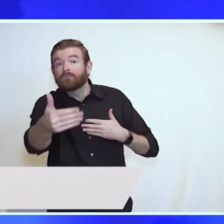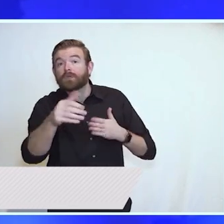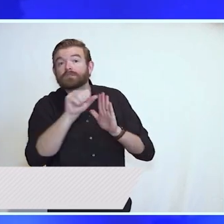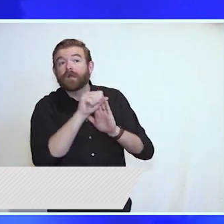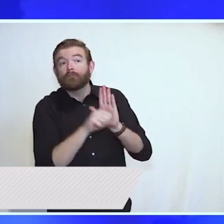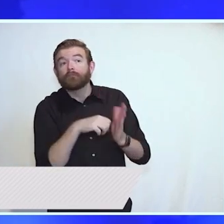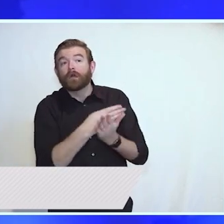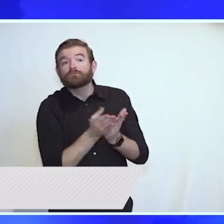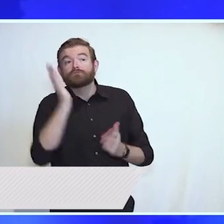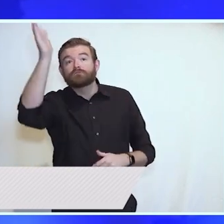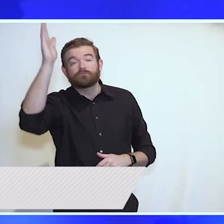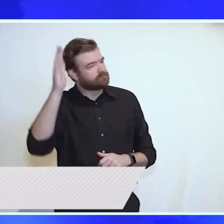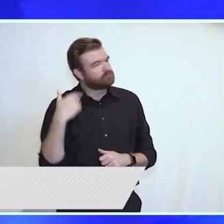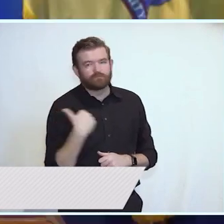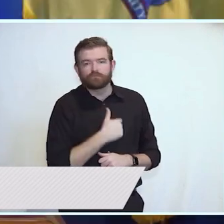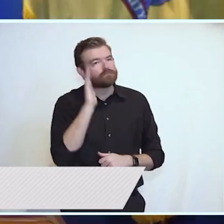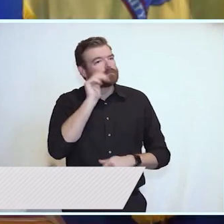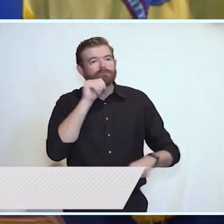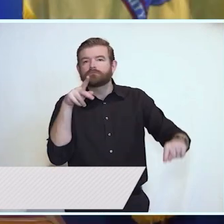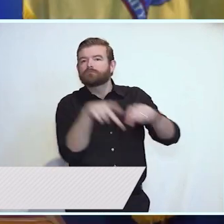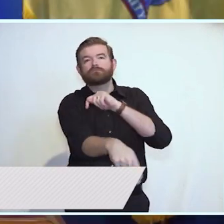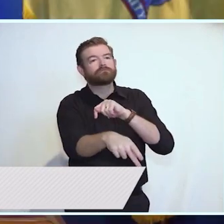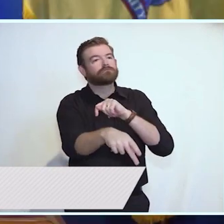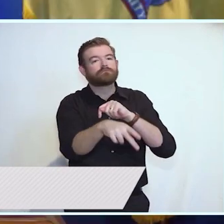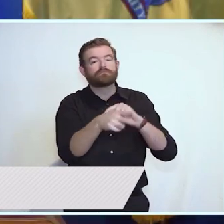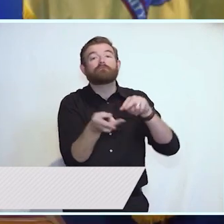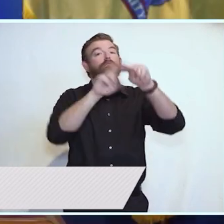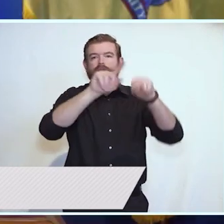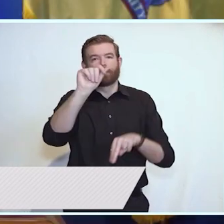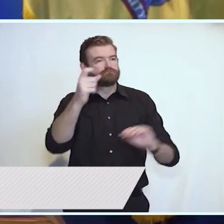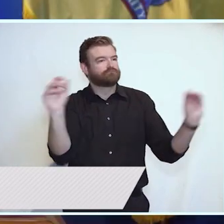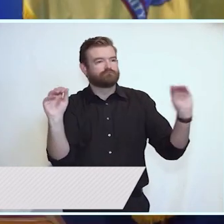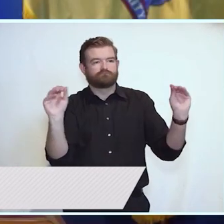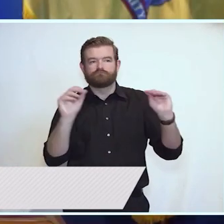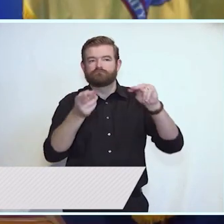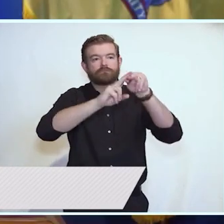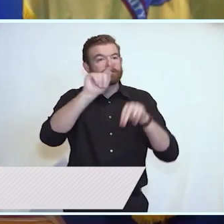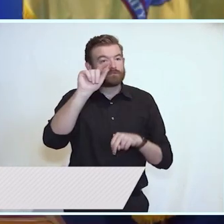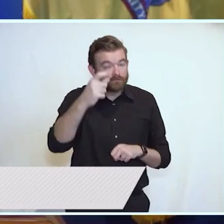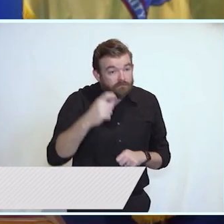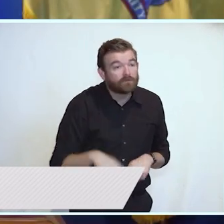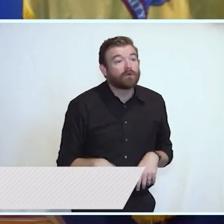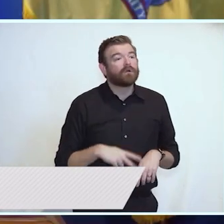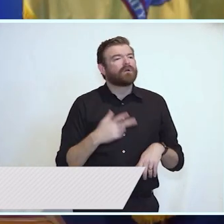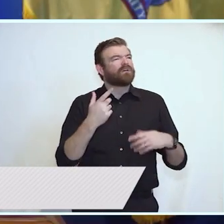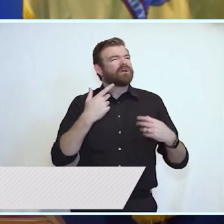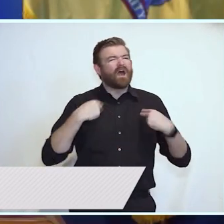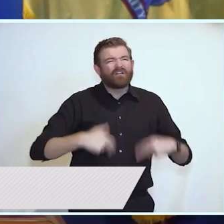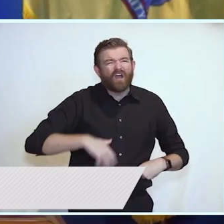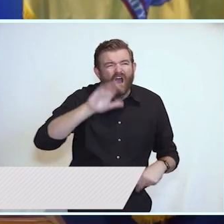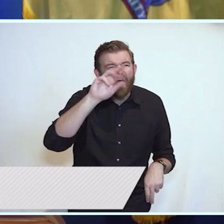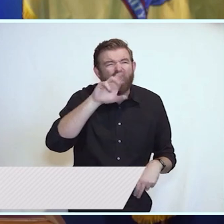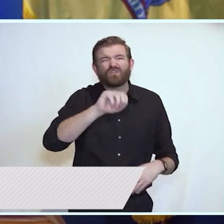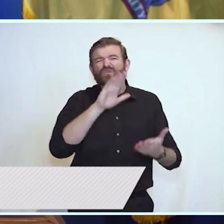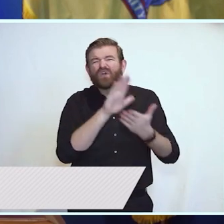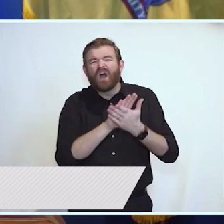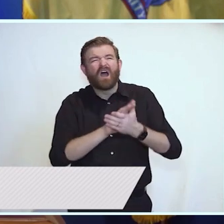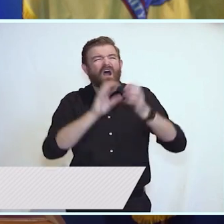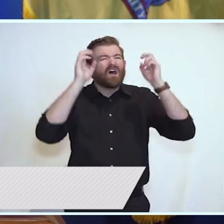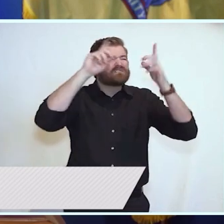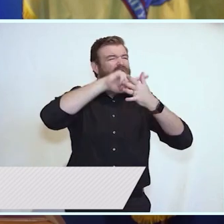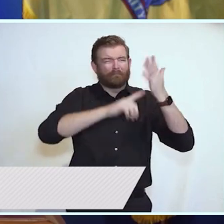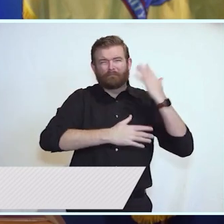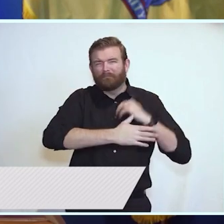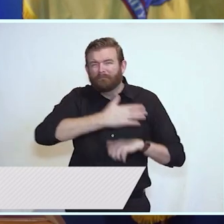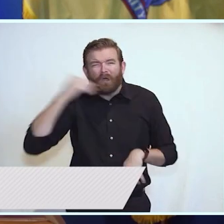and affordable health care and child care, stronger public schools and more affordable higher education. Our economy is